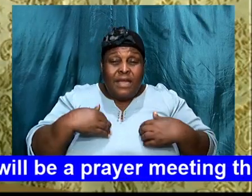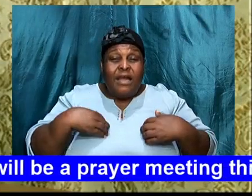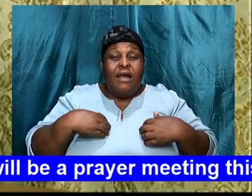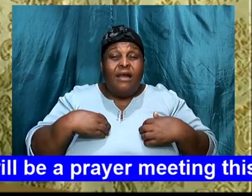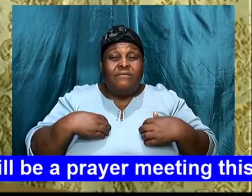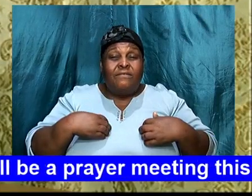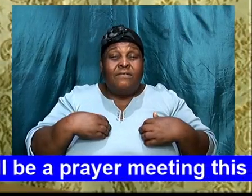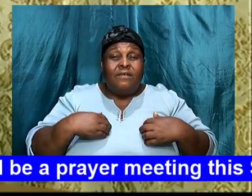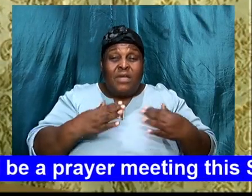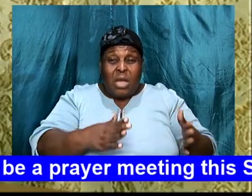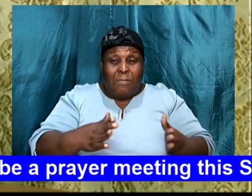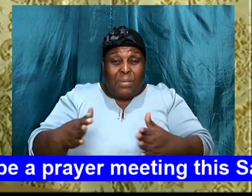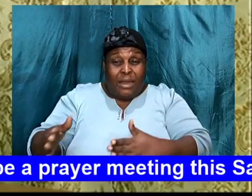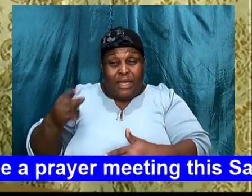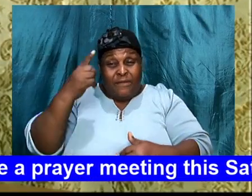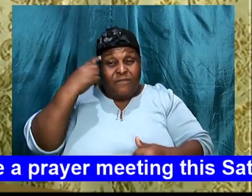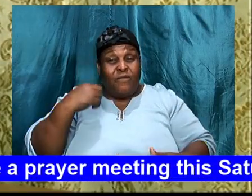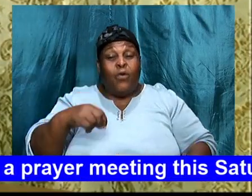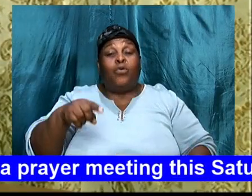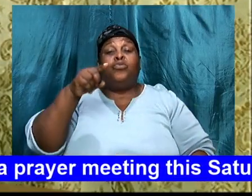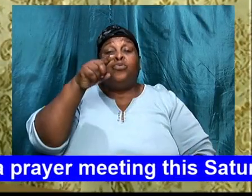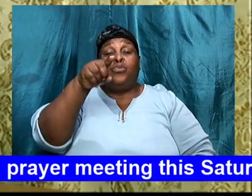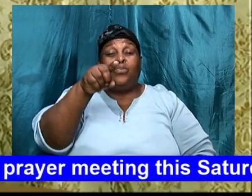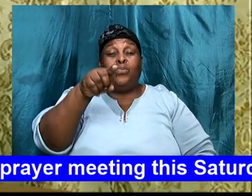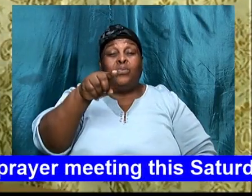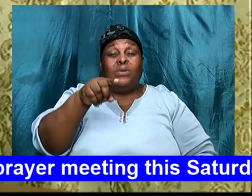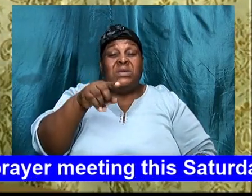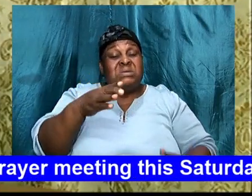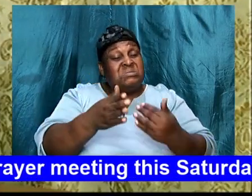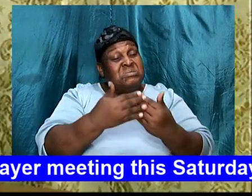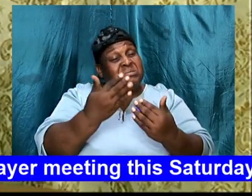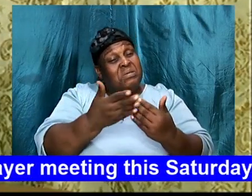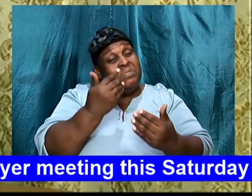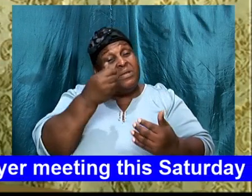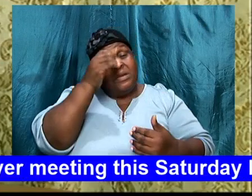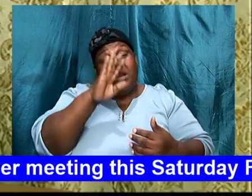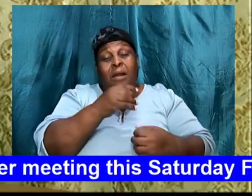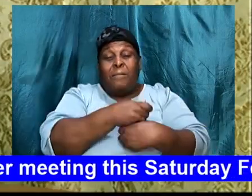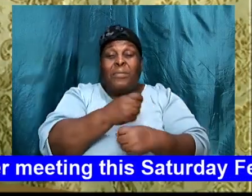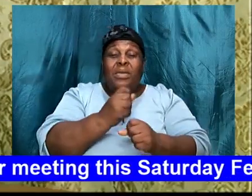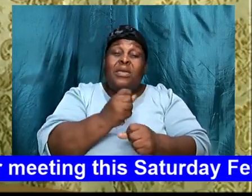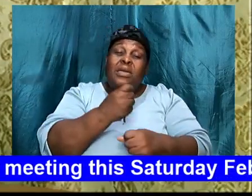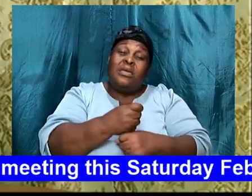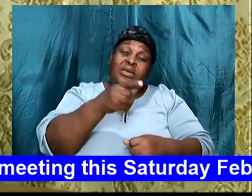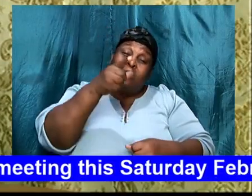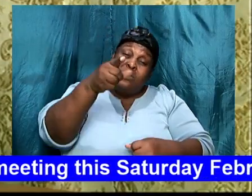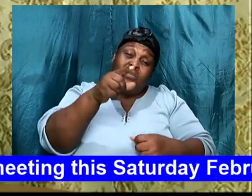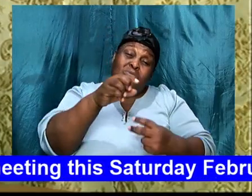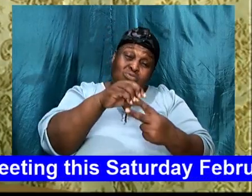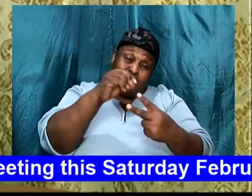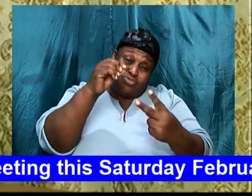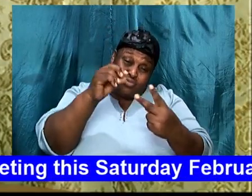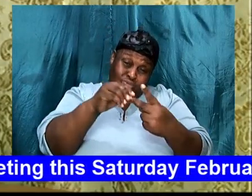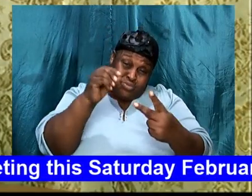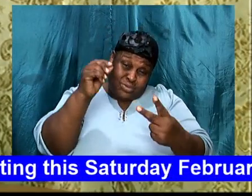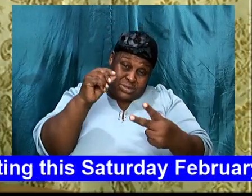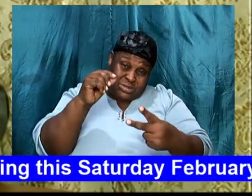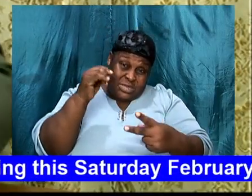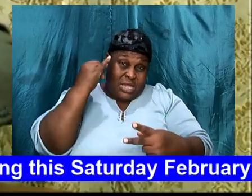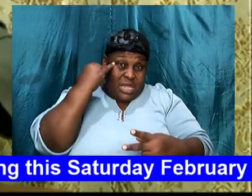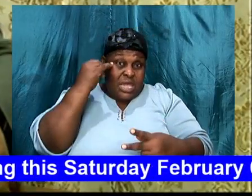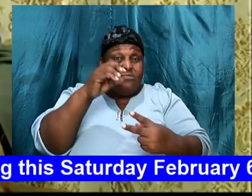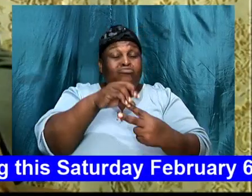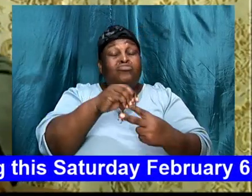it is simple means, that God, allowing you, to choose, if we choose, to disobey, God, the part, we